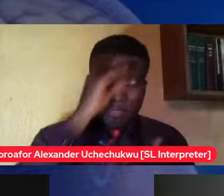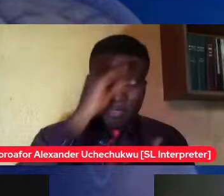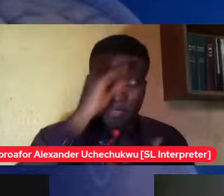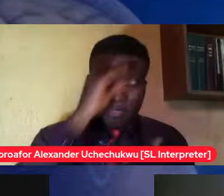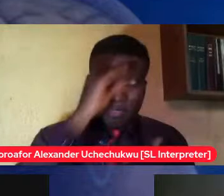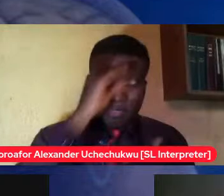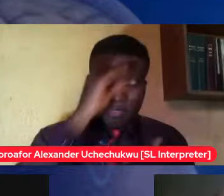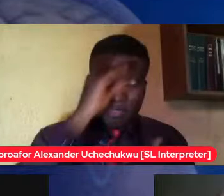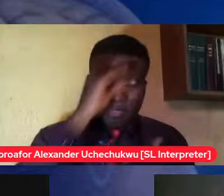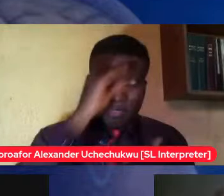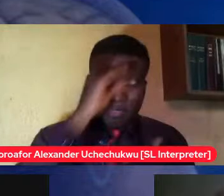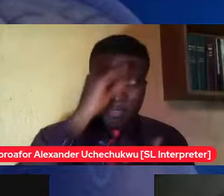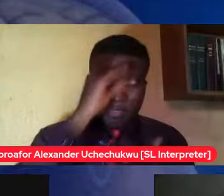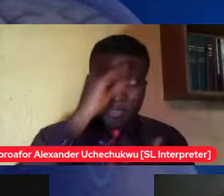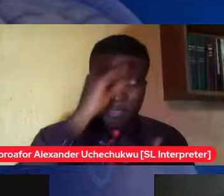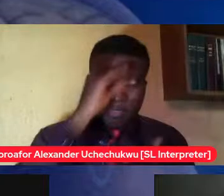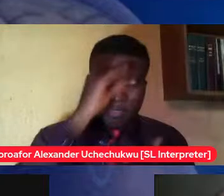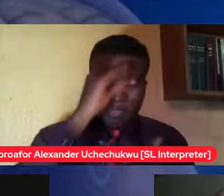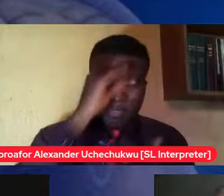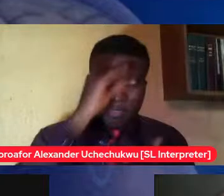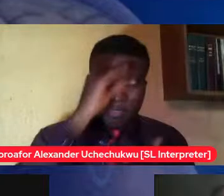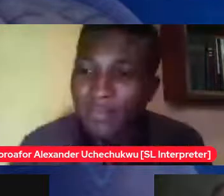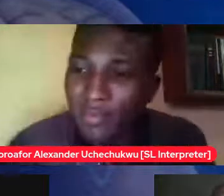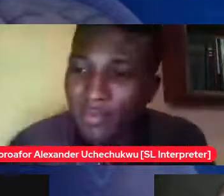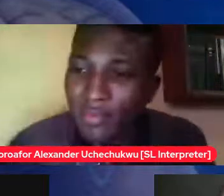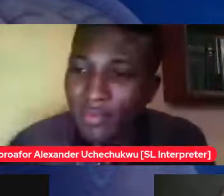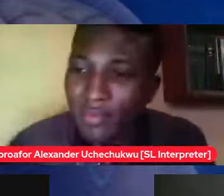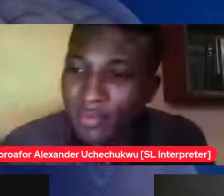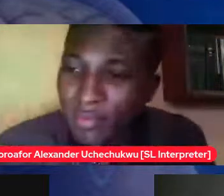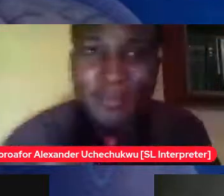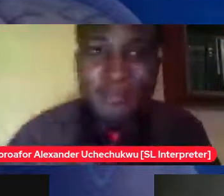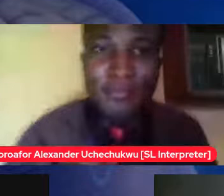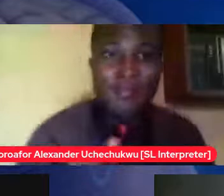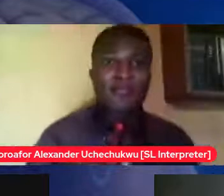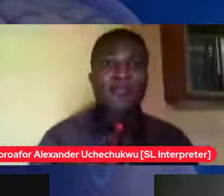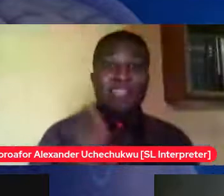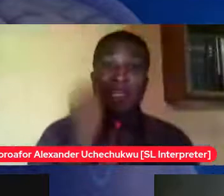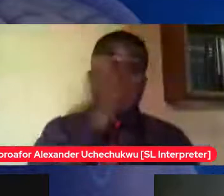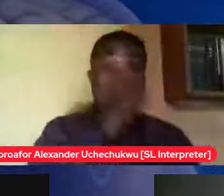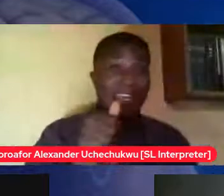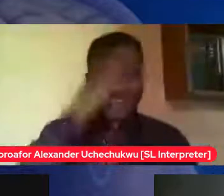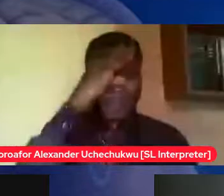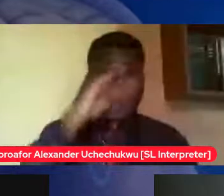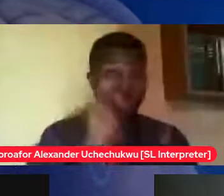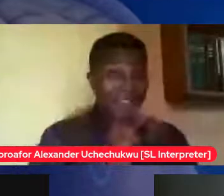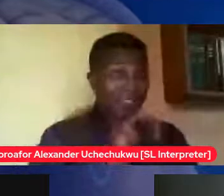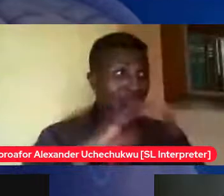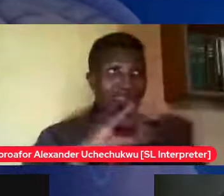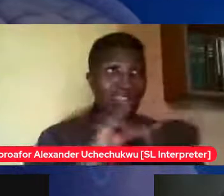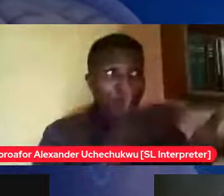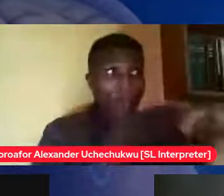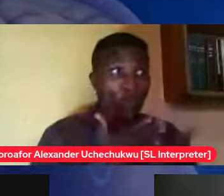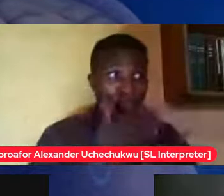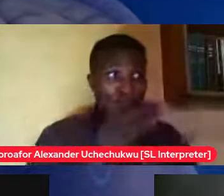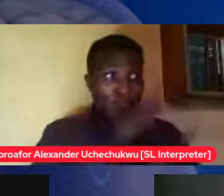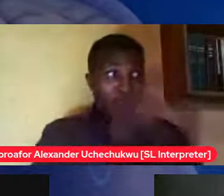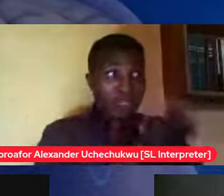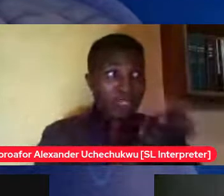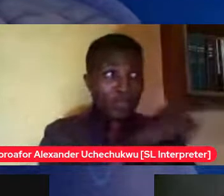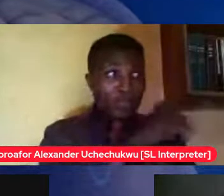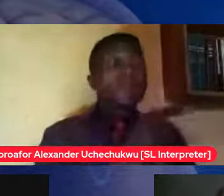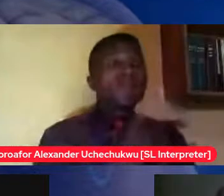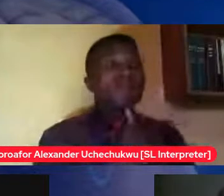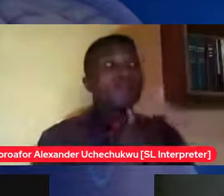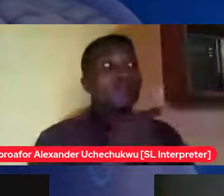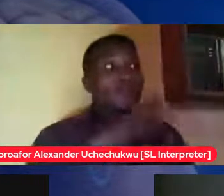see in her mind see any man that just says he wants to marry you just say yes yeah so admit yourself don't say yes it's not people like you that get